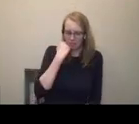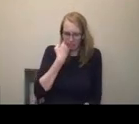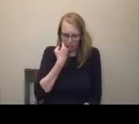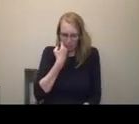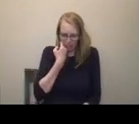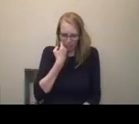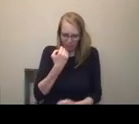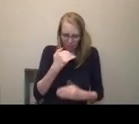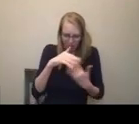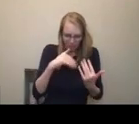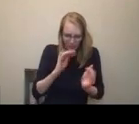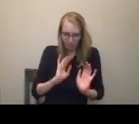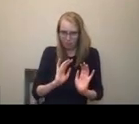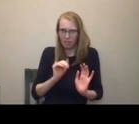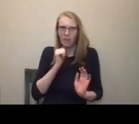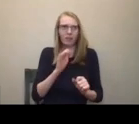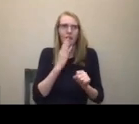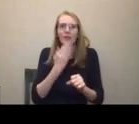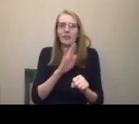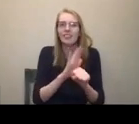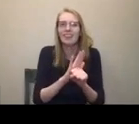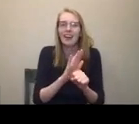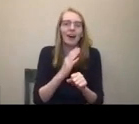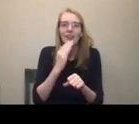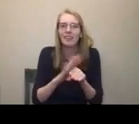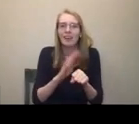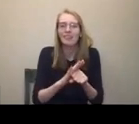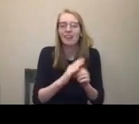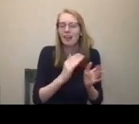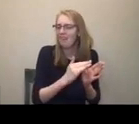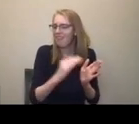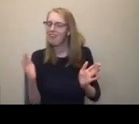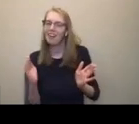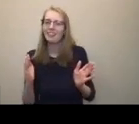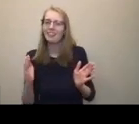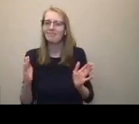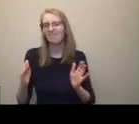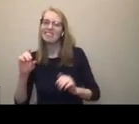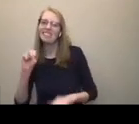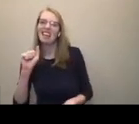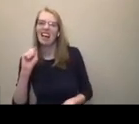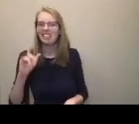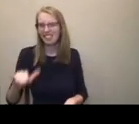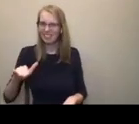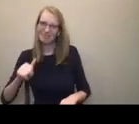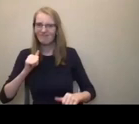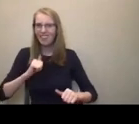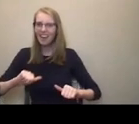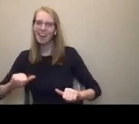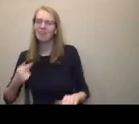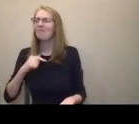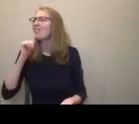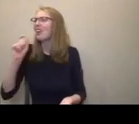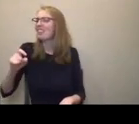member of society. So yeah, I'm totally fine the way I am. I don't need to be made better. There's nothing wrong with me. don't need to fix me.